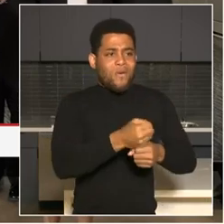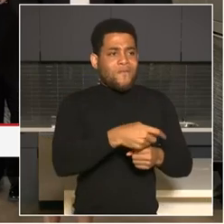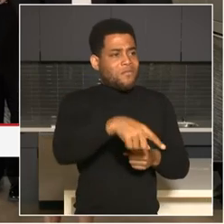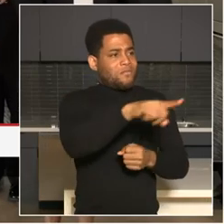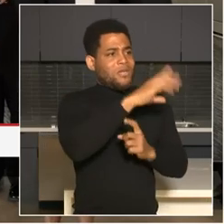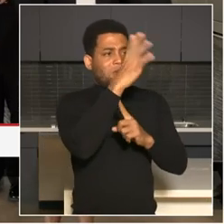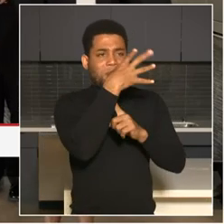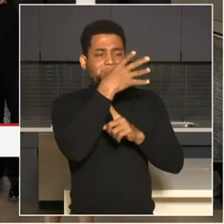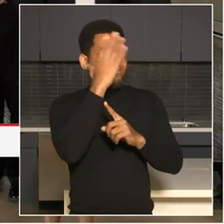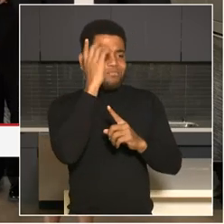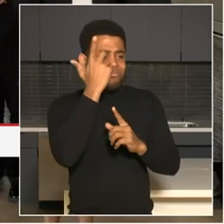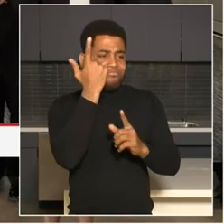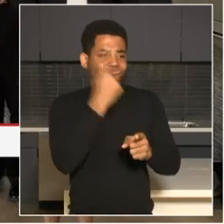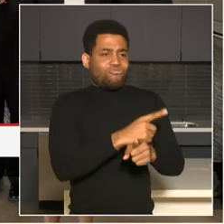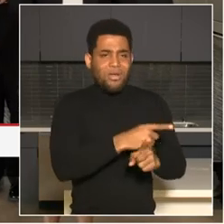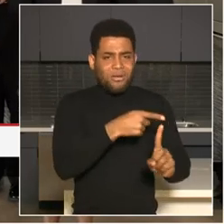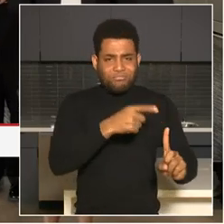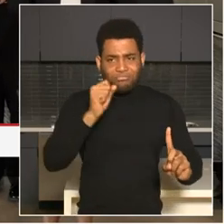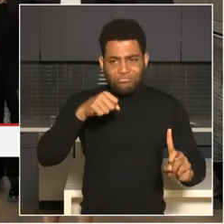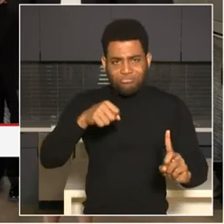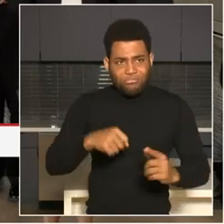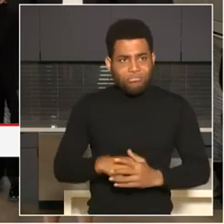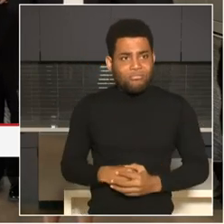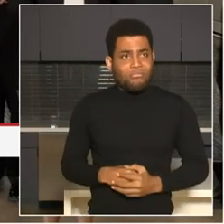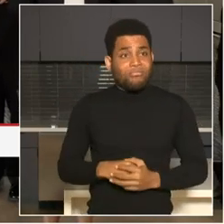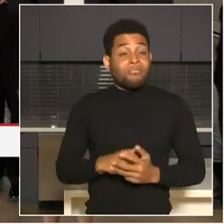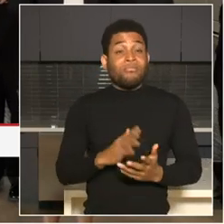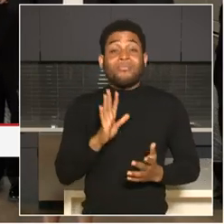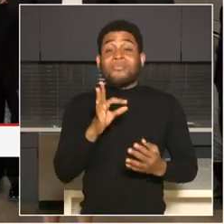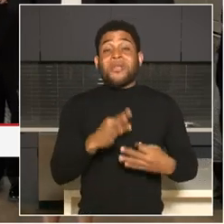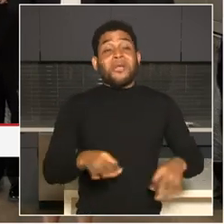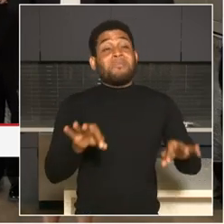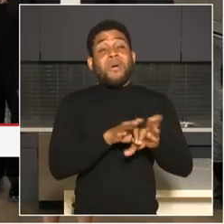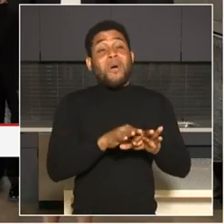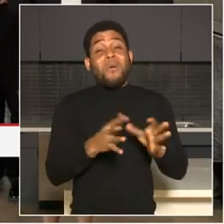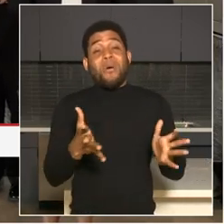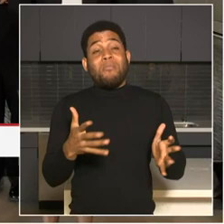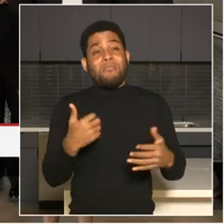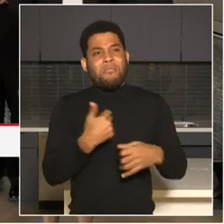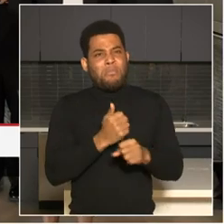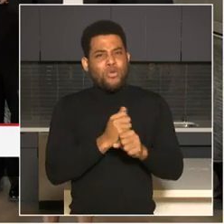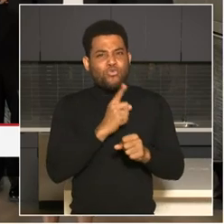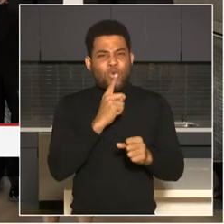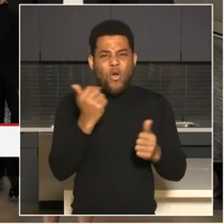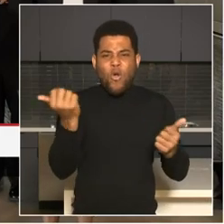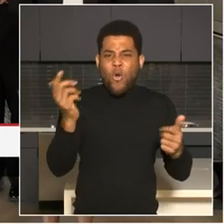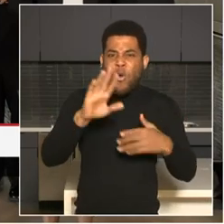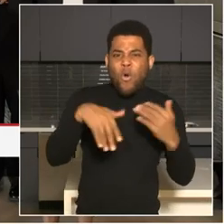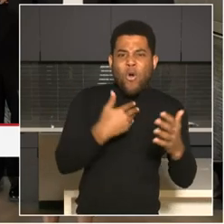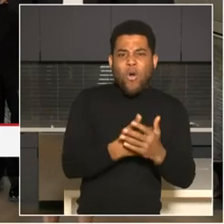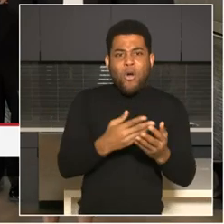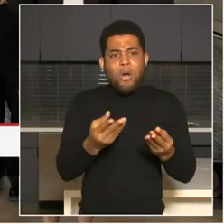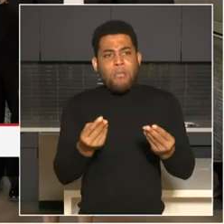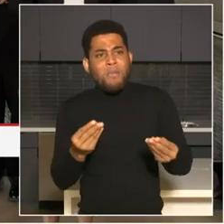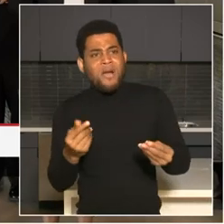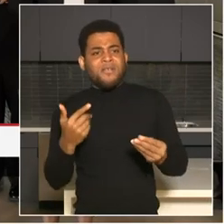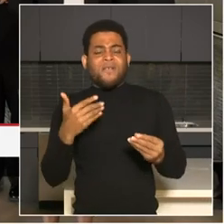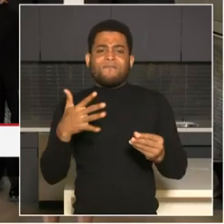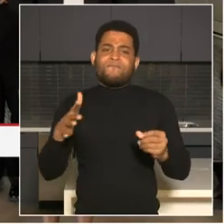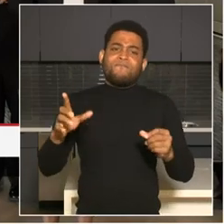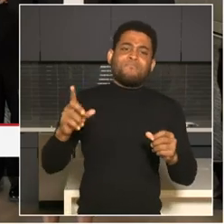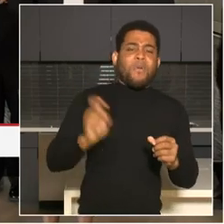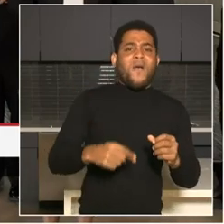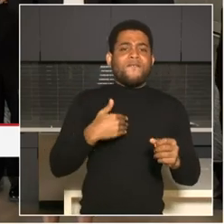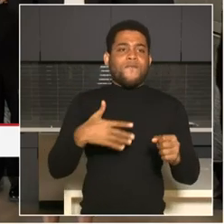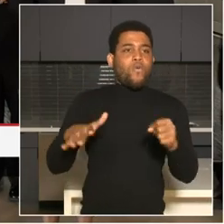making sure that its properties are covered. Um, and so I almost know for sure if there's a crime on a Metro bus